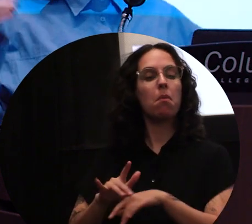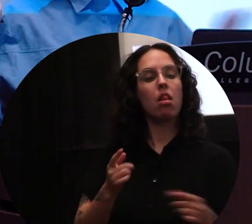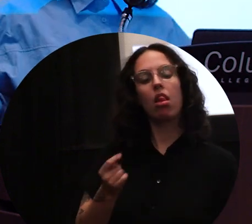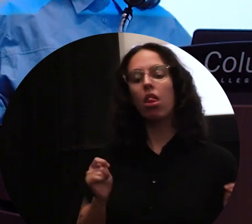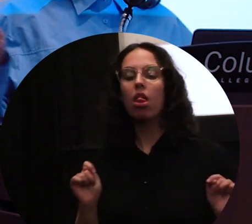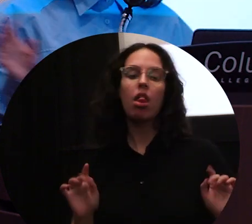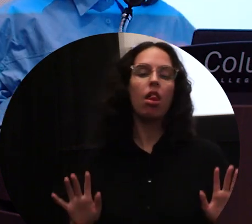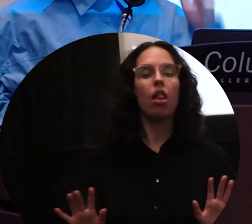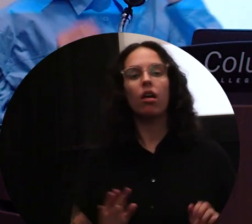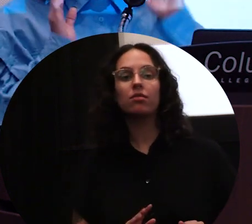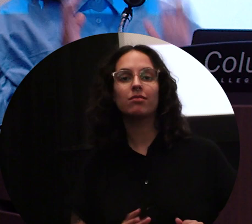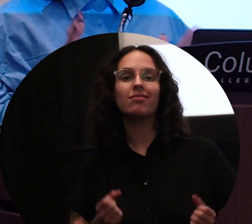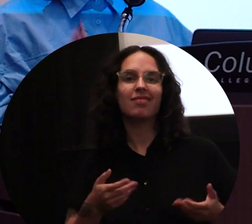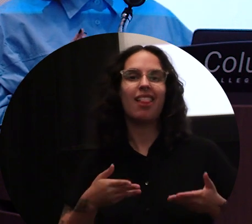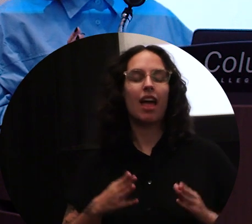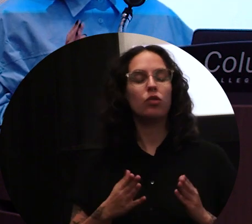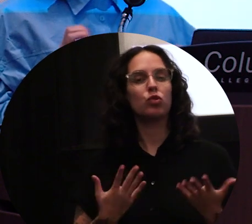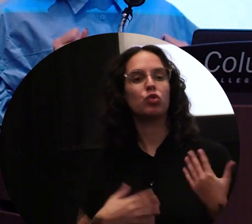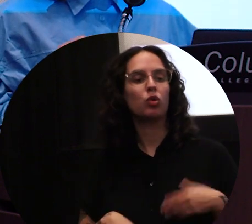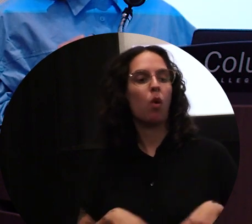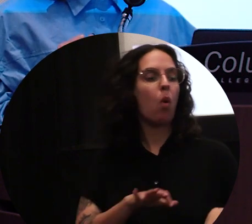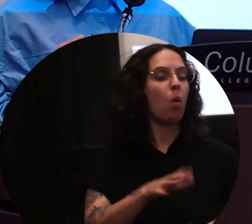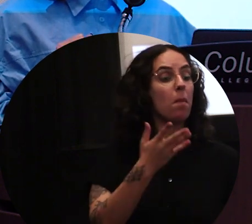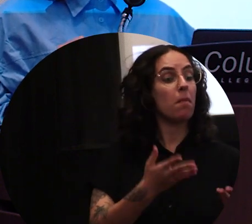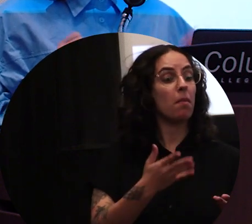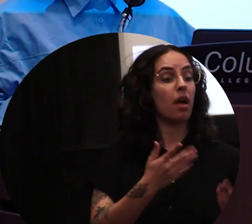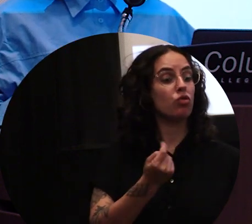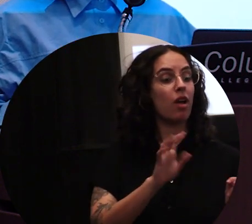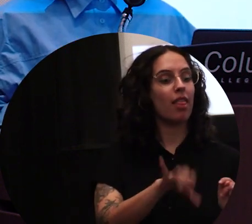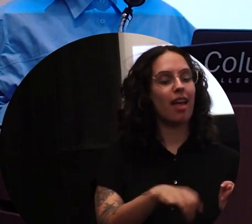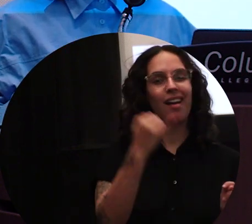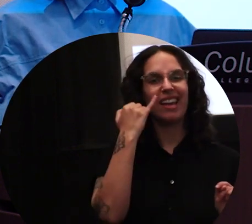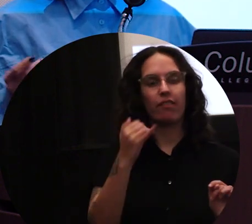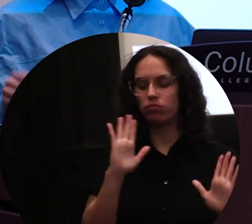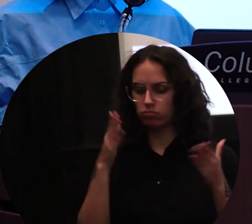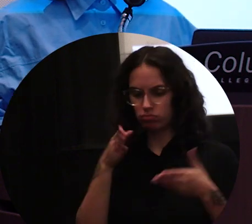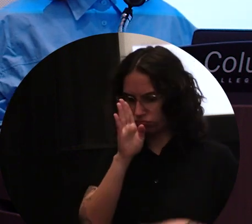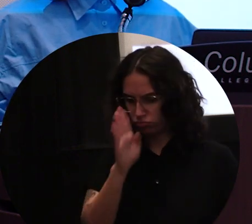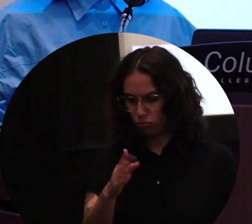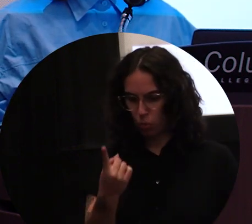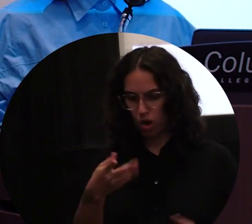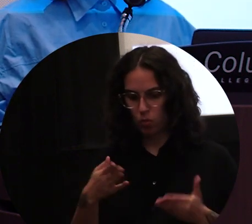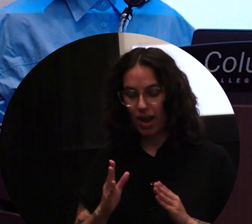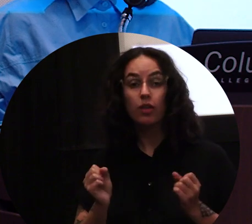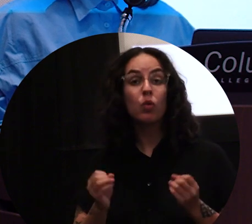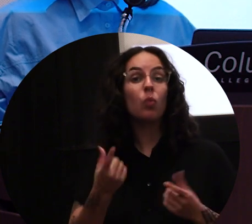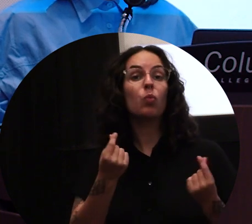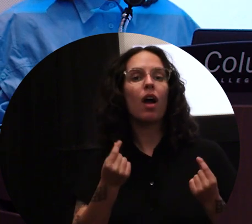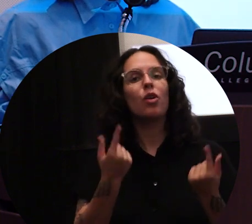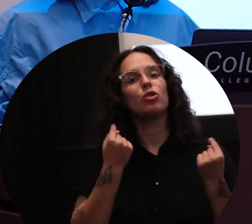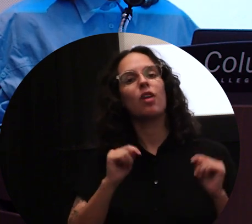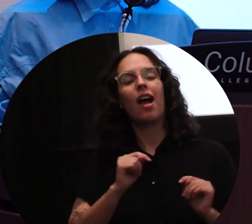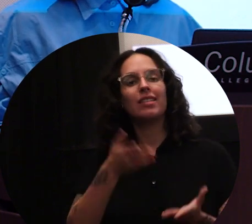that you maybe wouldn't consider if you're working in just one way. So this was also my first time making a stop motion, a super